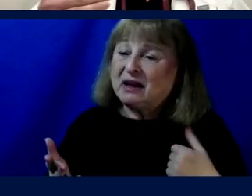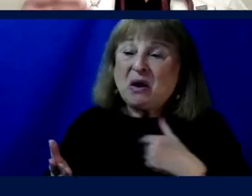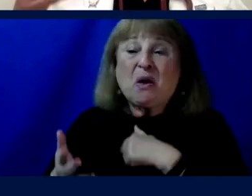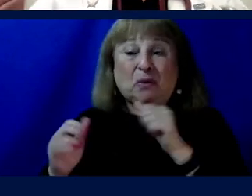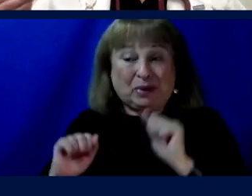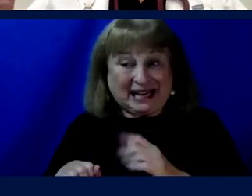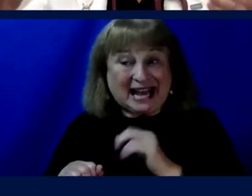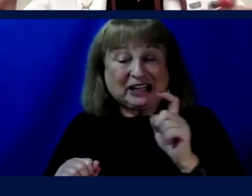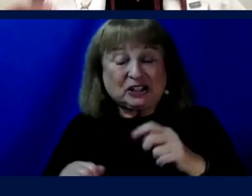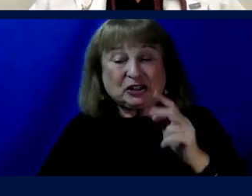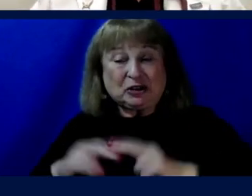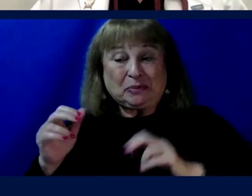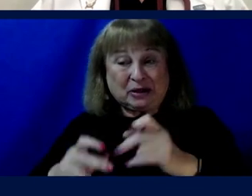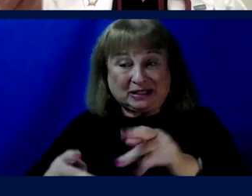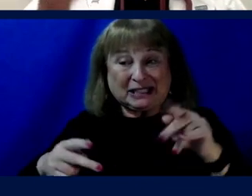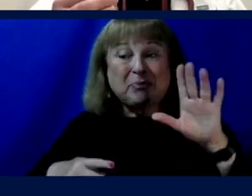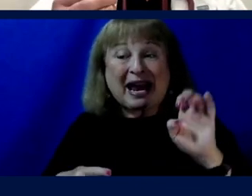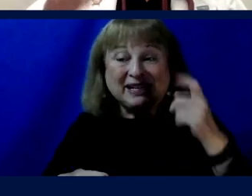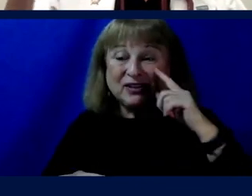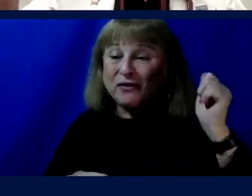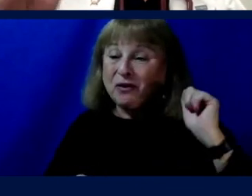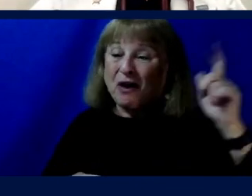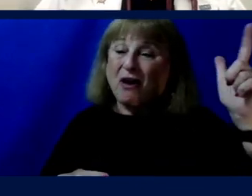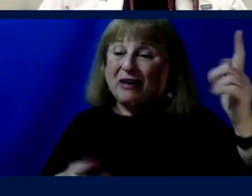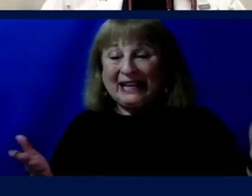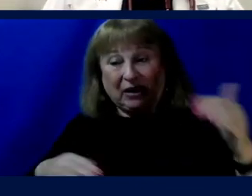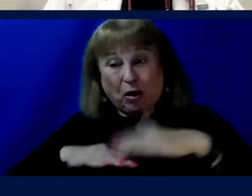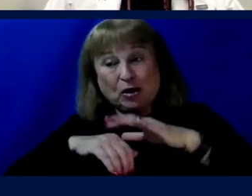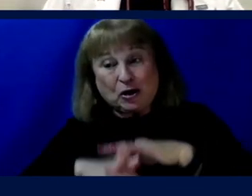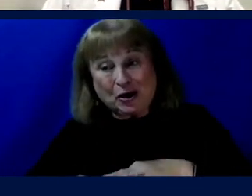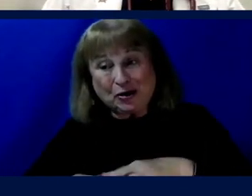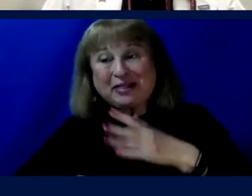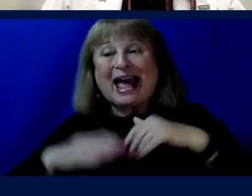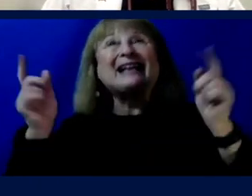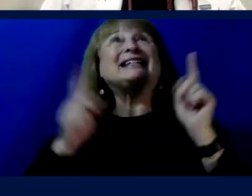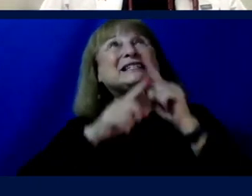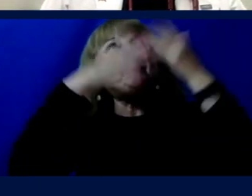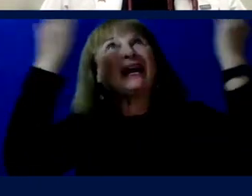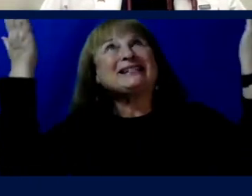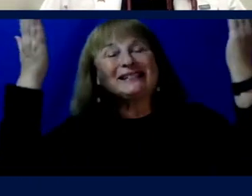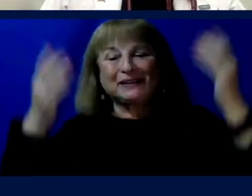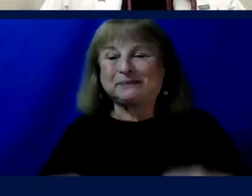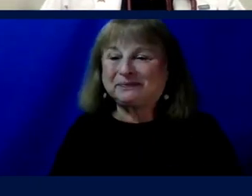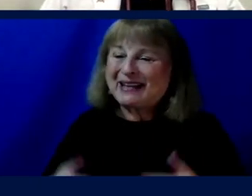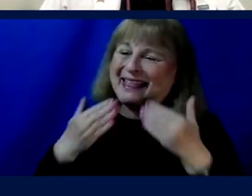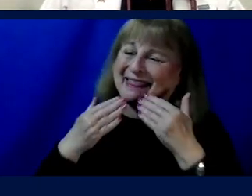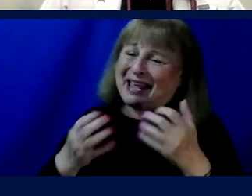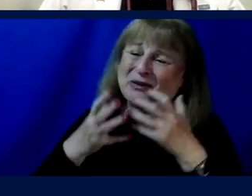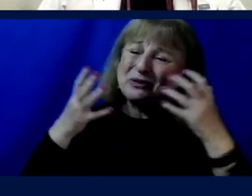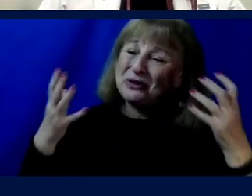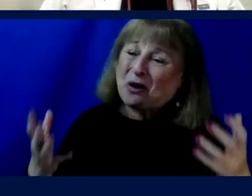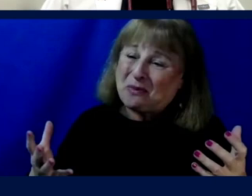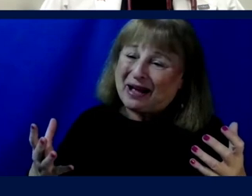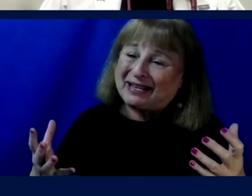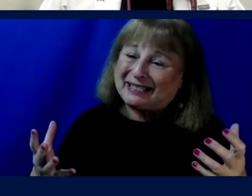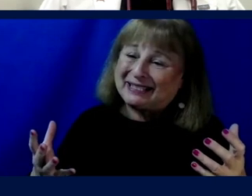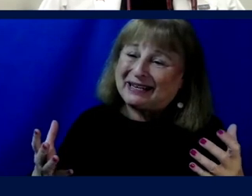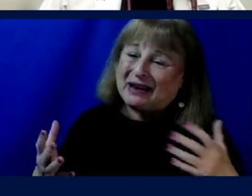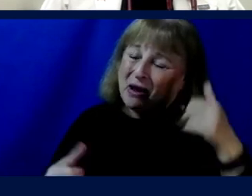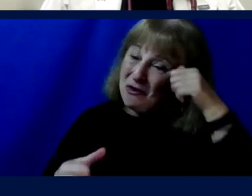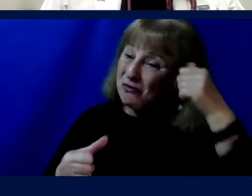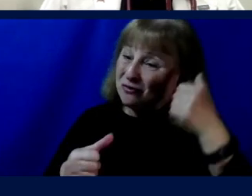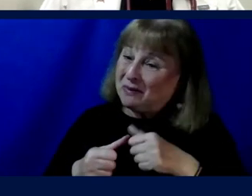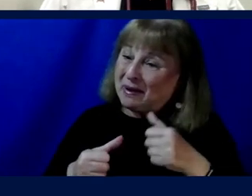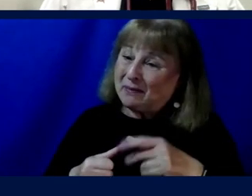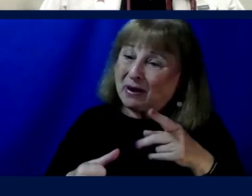can and should build space for all, here on earth and in space. Thank you all so much. Please remember,